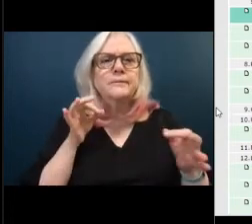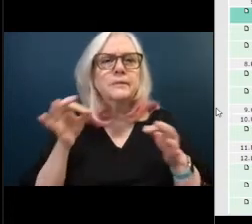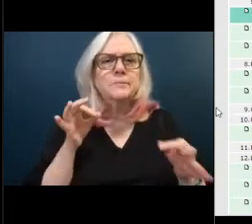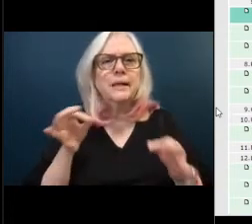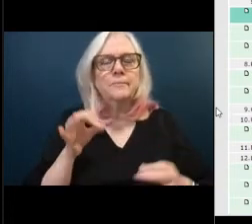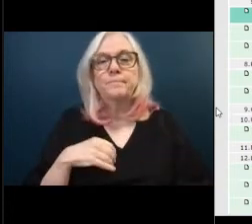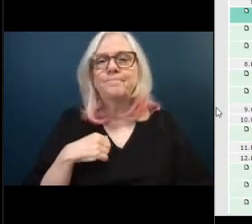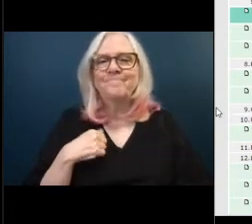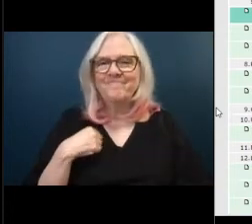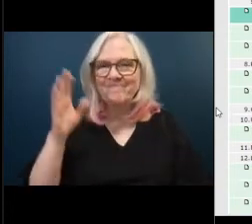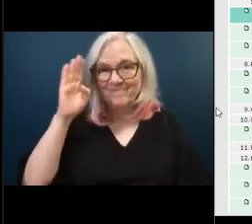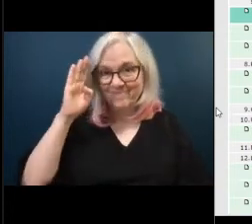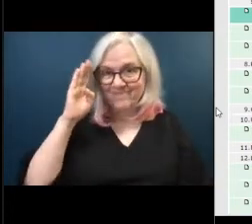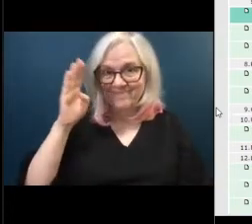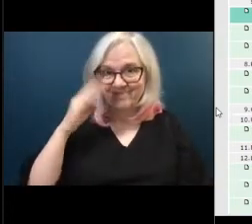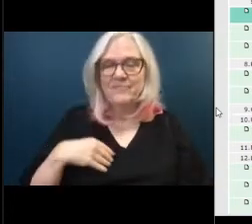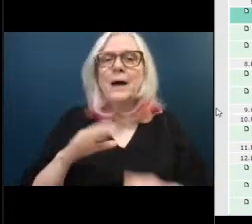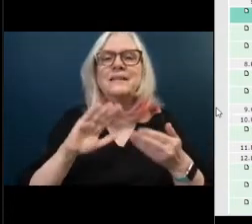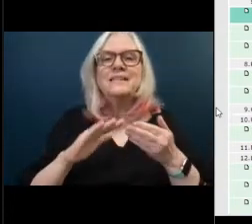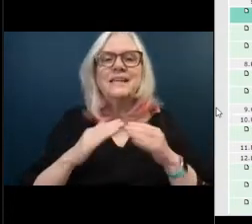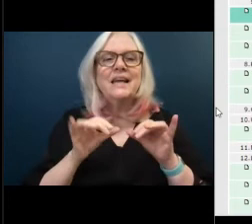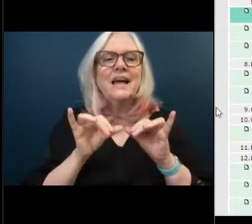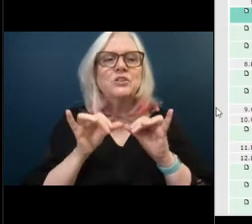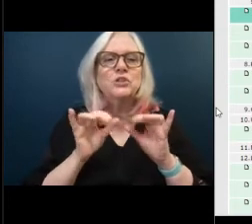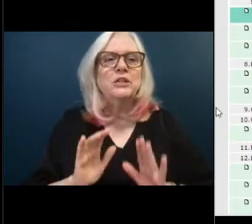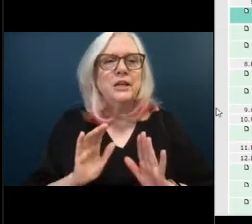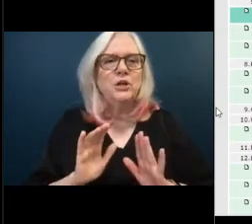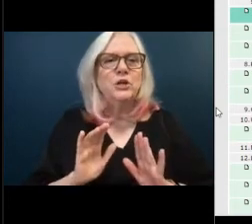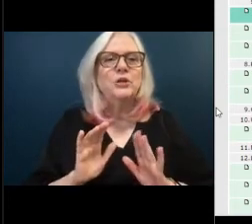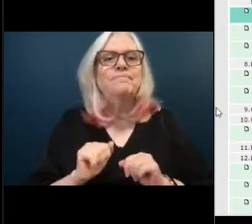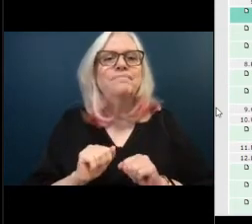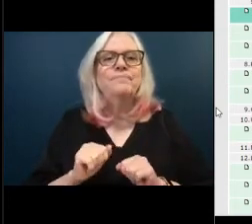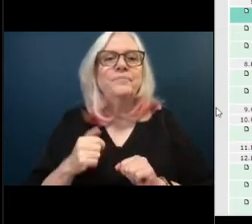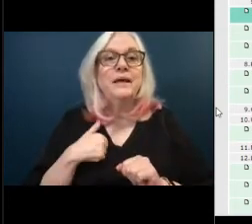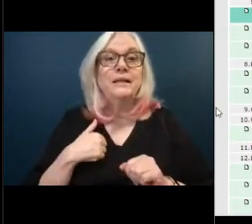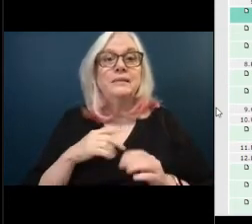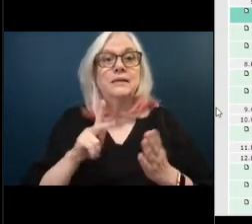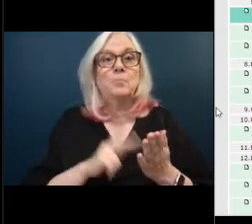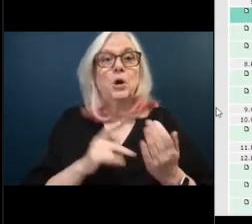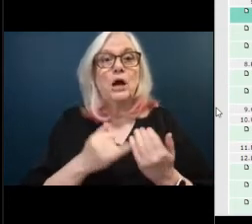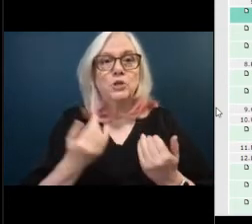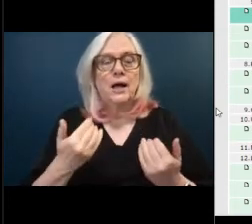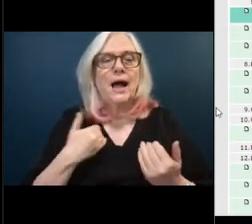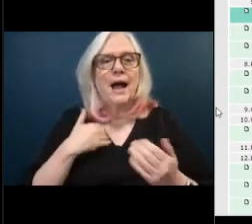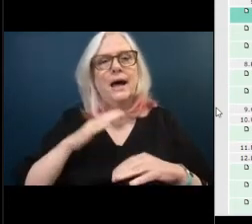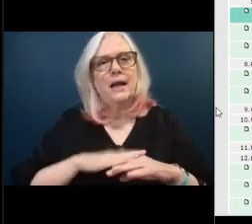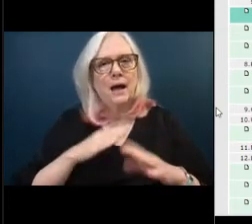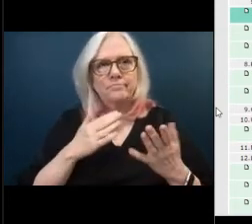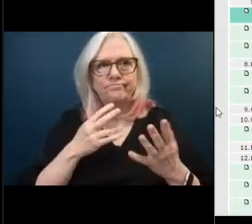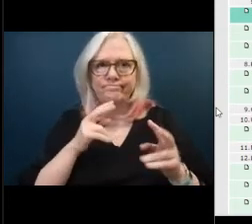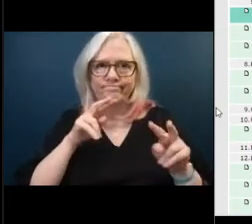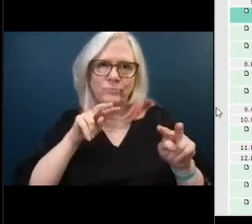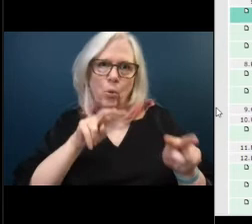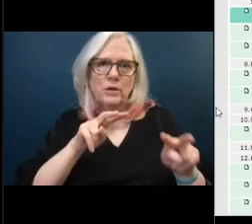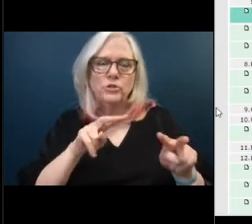gary dunmayer i'm the city engineer uh this is a project that i've been had i have had my eye on for some time i i scored all the